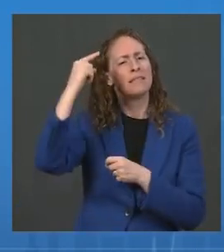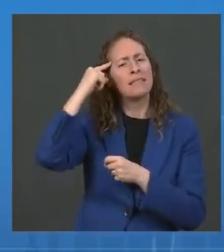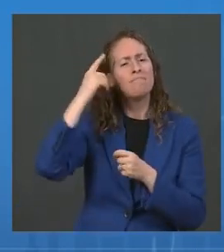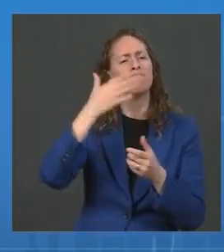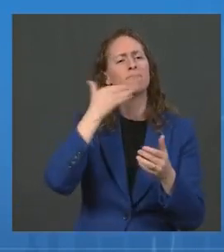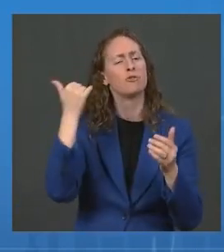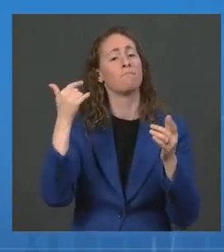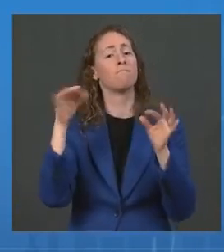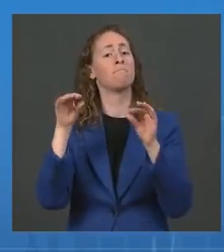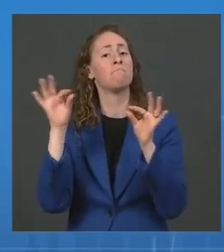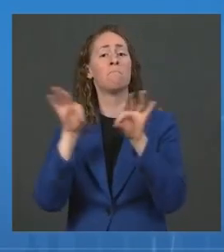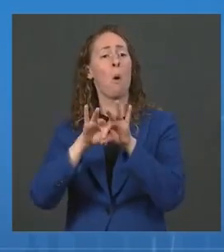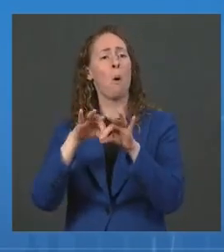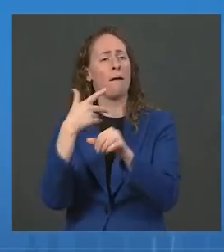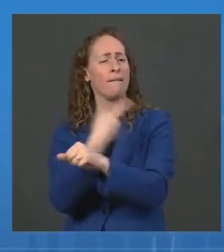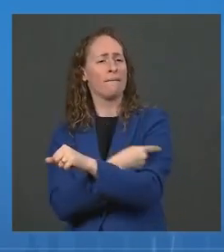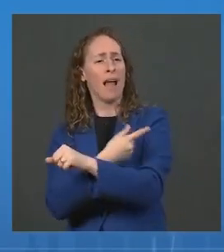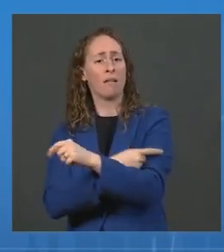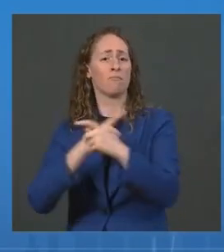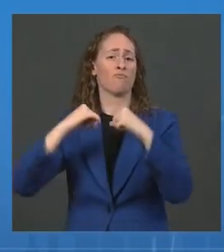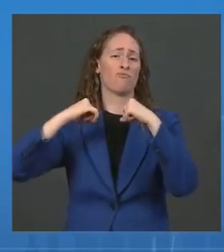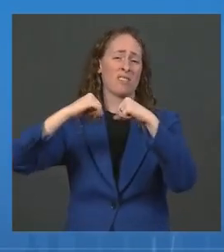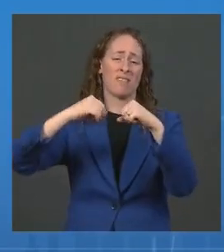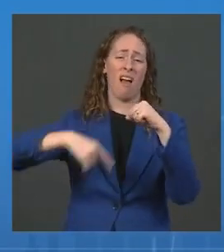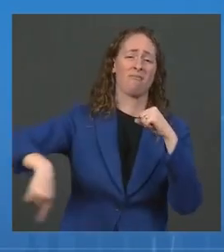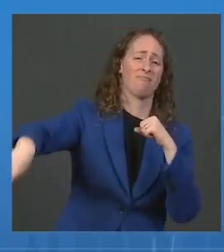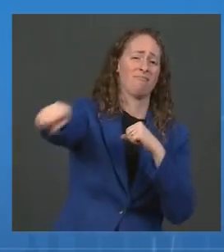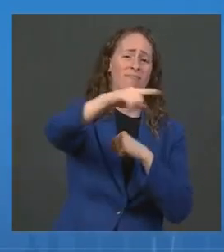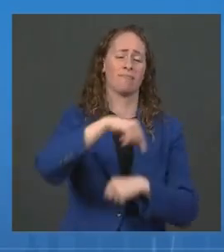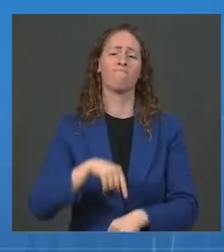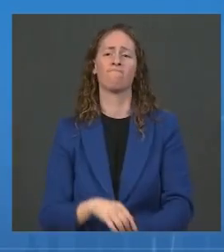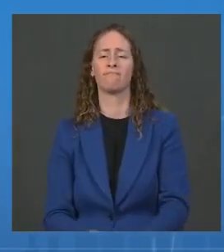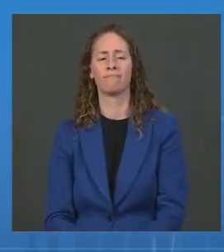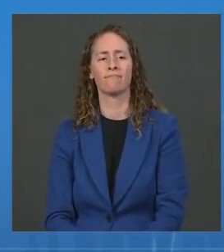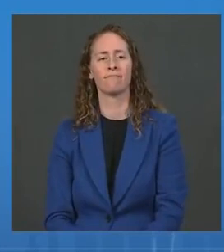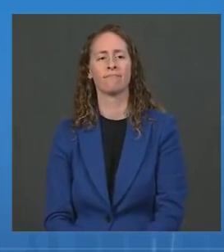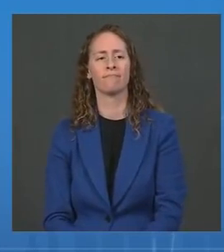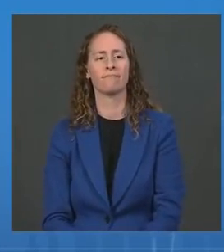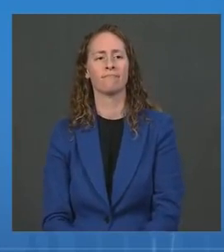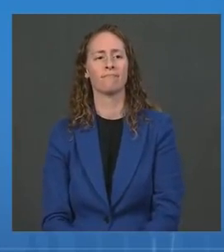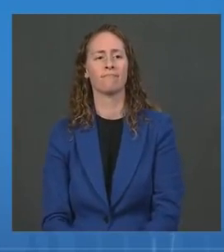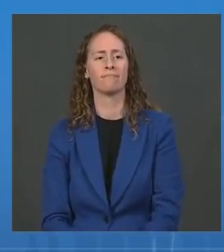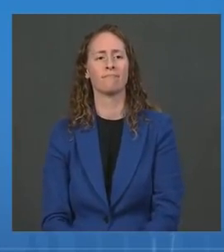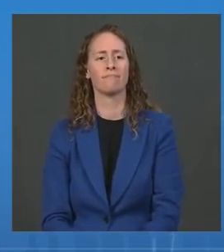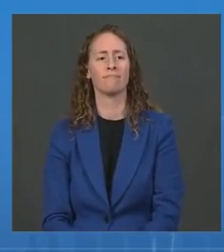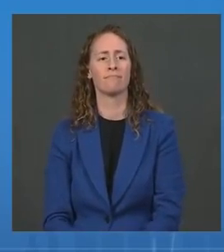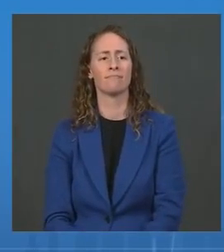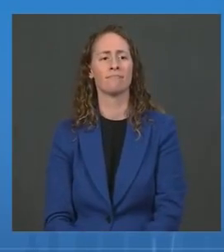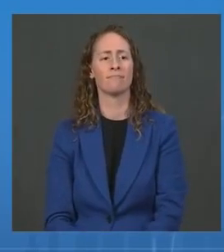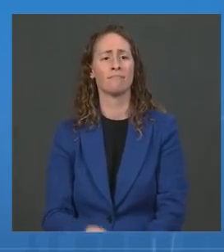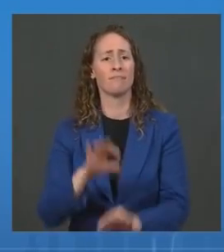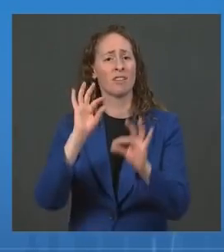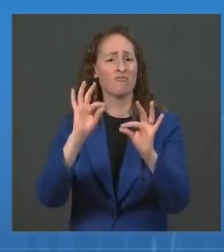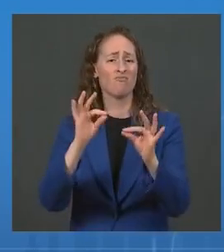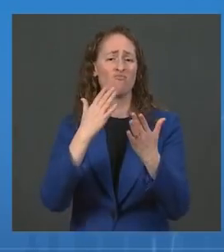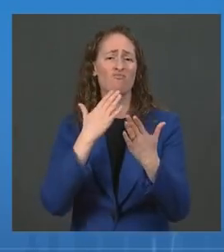protect our children as well. I think it's a good transition to the last part of the question, which is from day